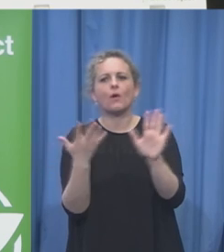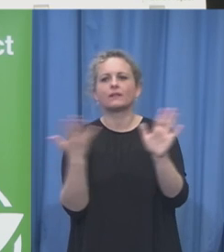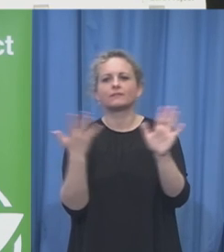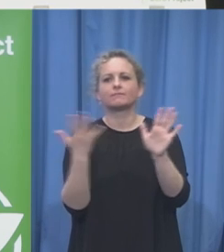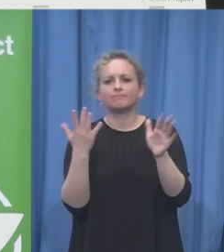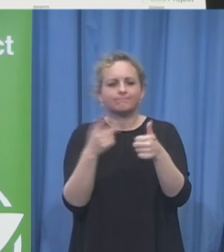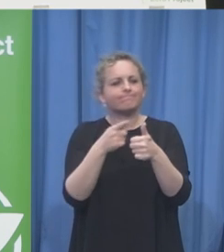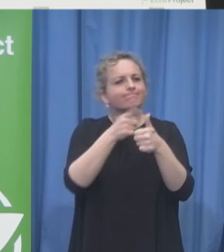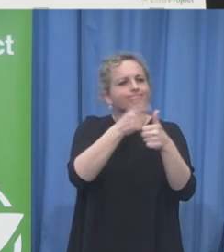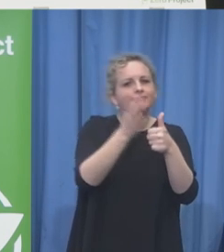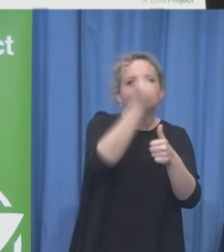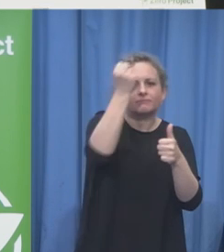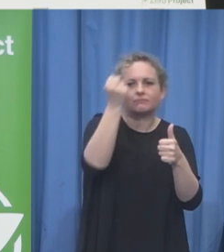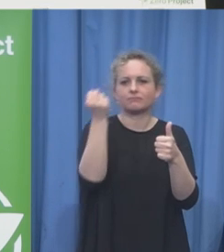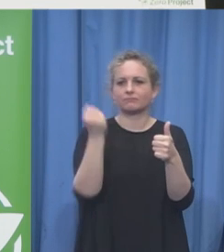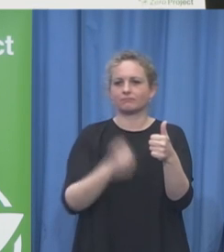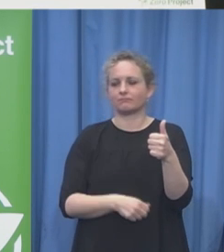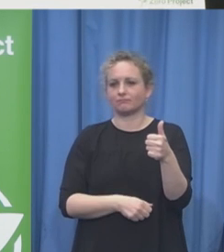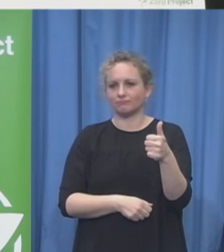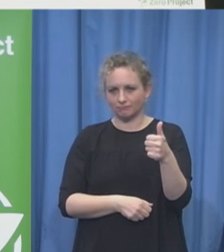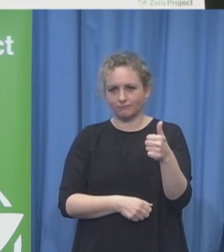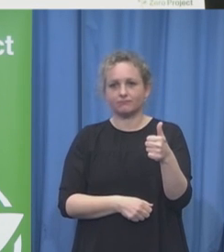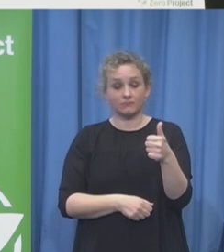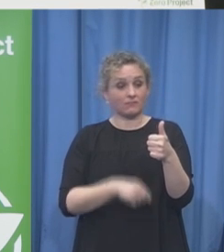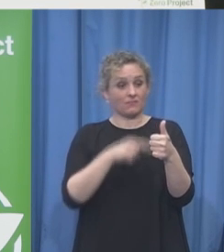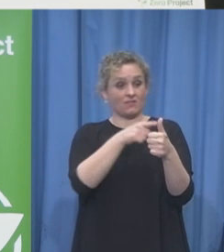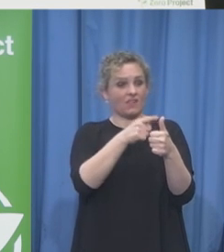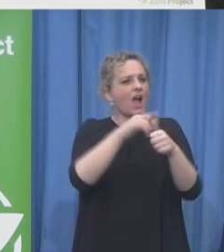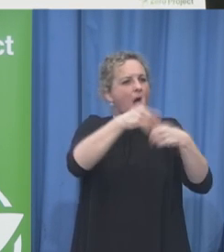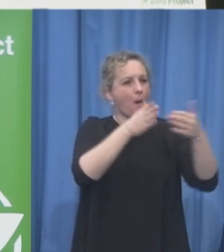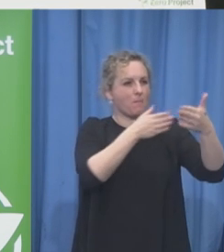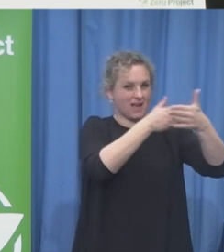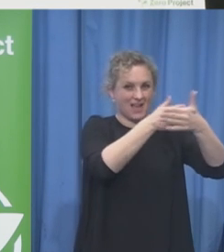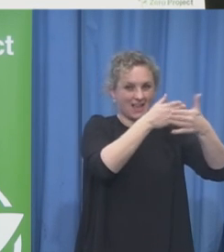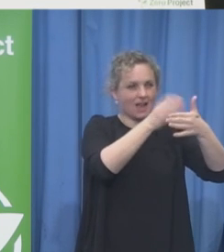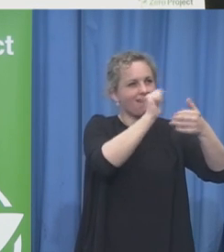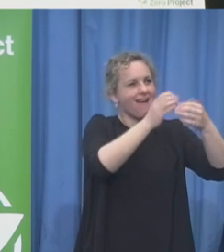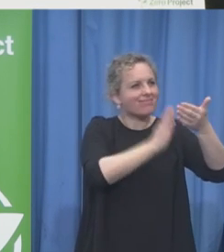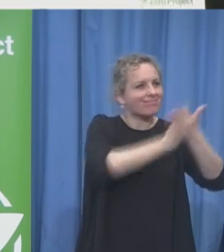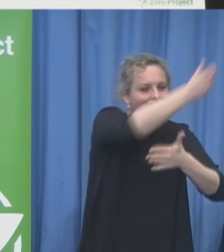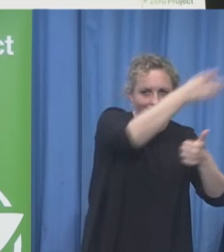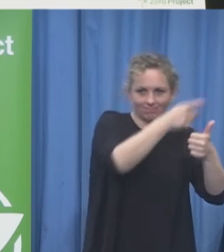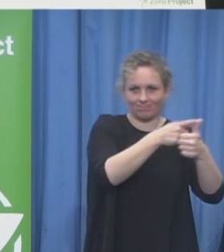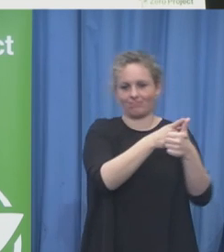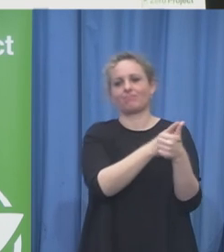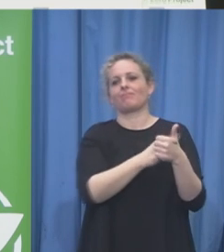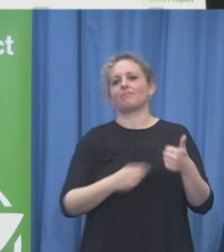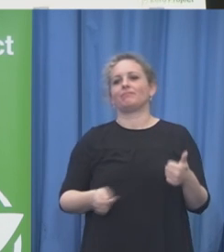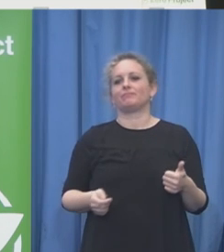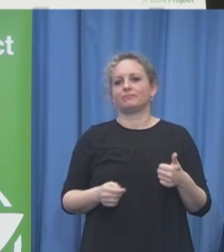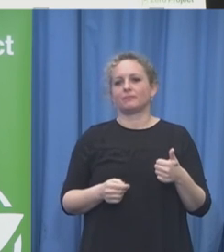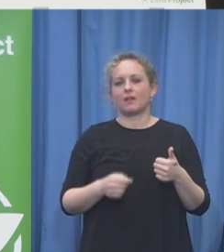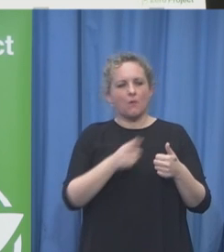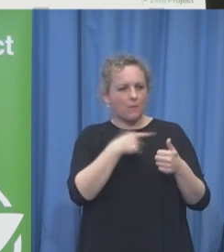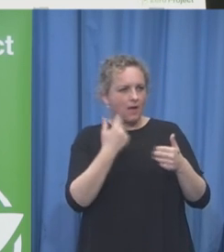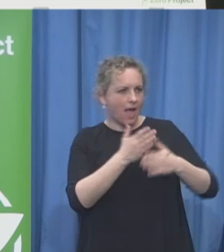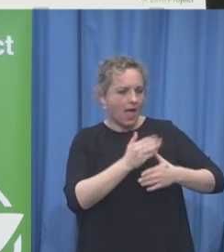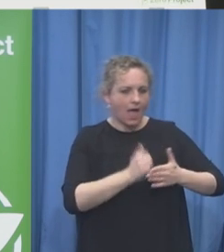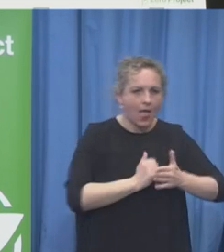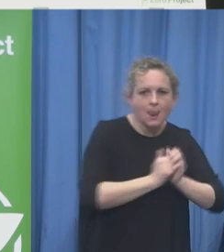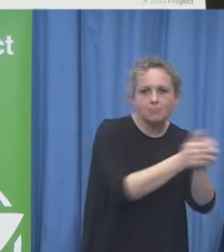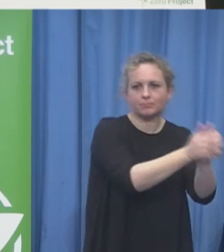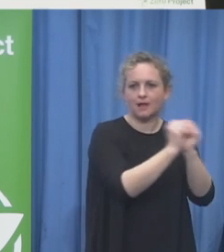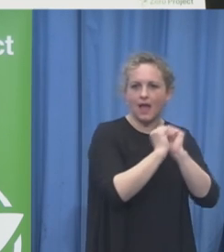barrier, indeed all the barriers, we are helping that seedling persons with disabilities